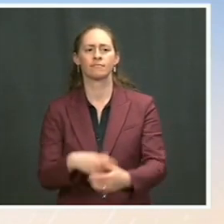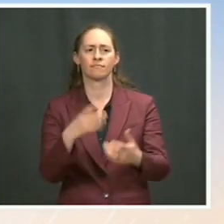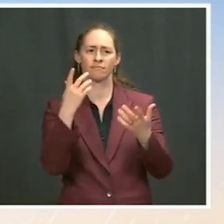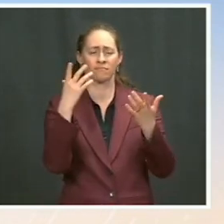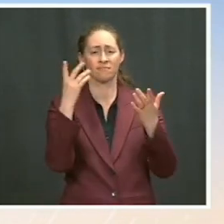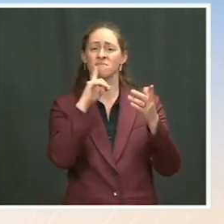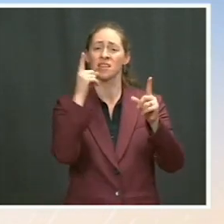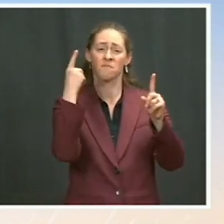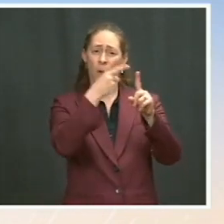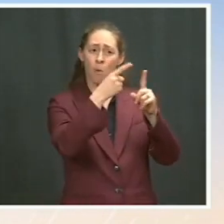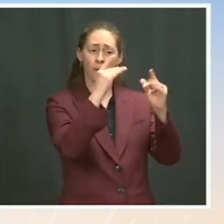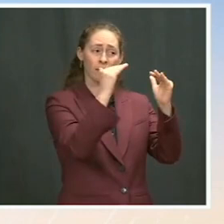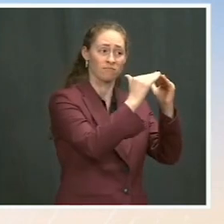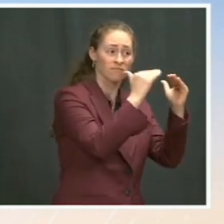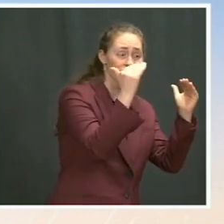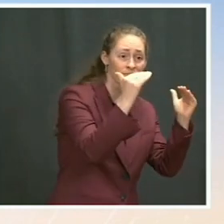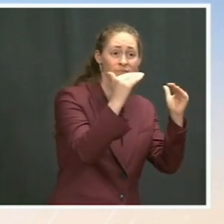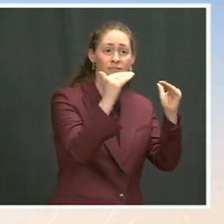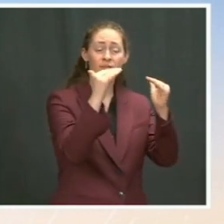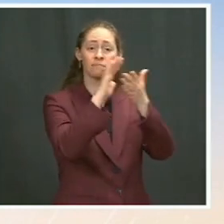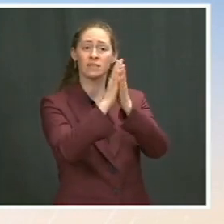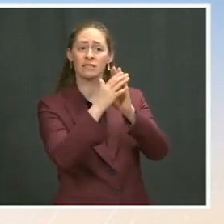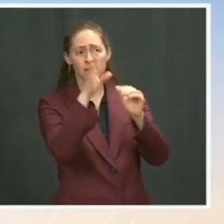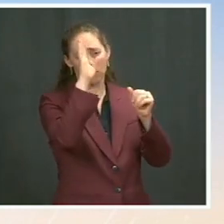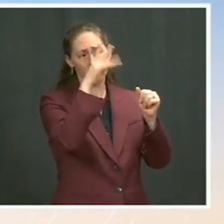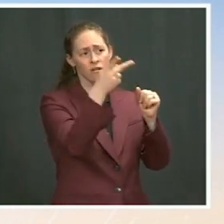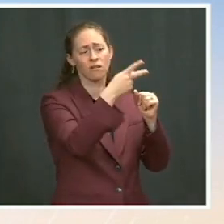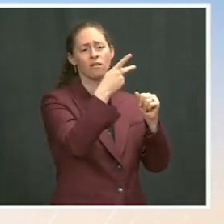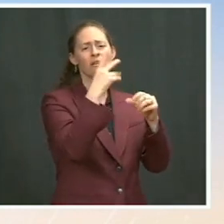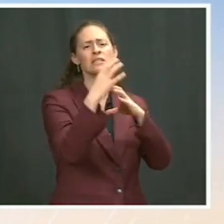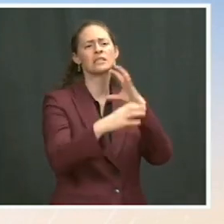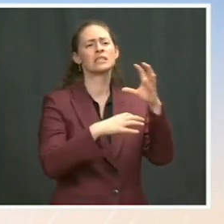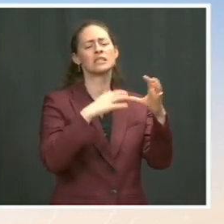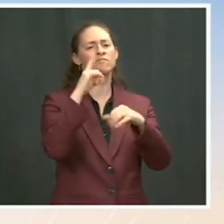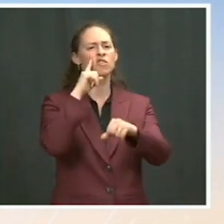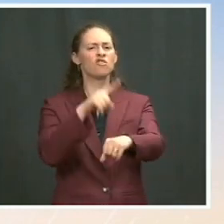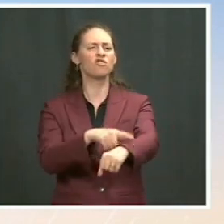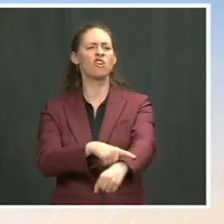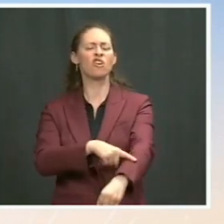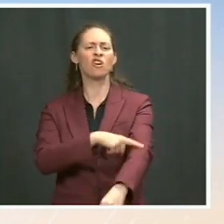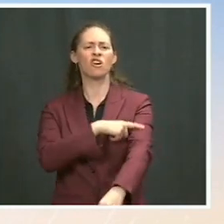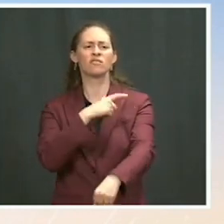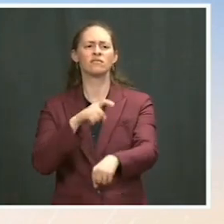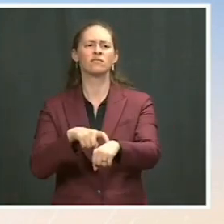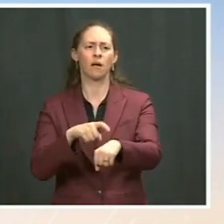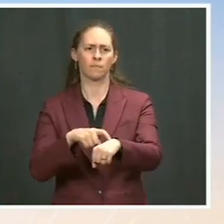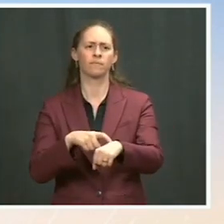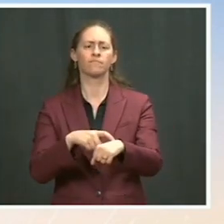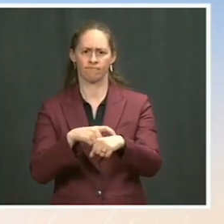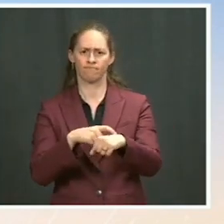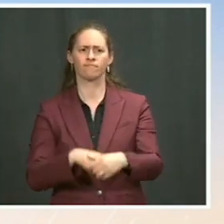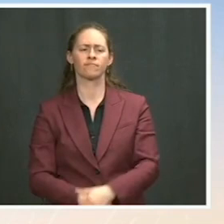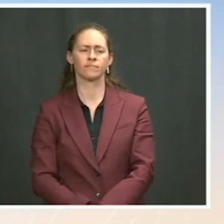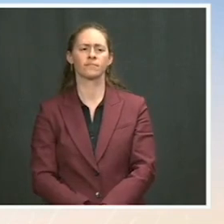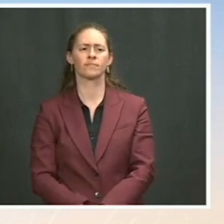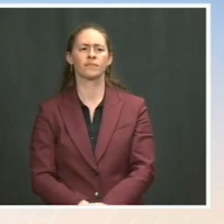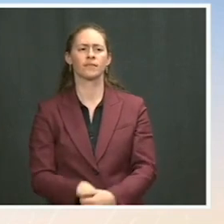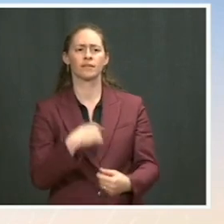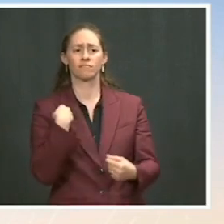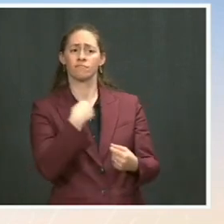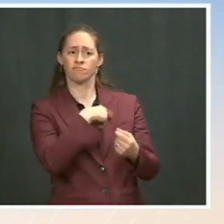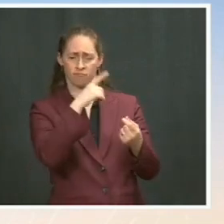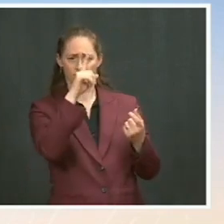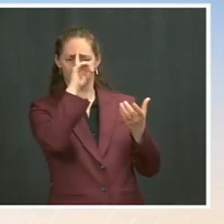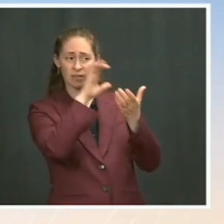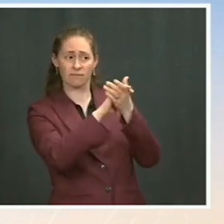peoples have struggled to achieve. We believe Palestinians and Israelis deserve equal measures of freedom, security, dignity, and